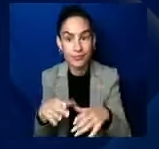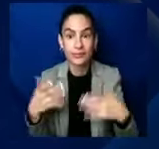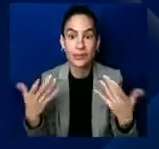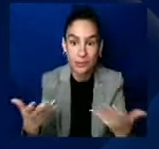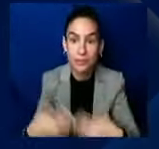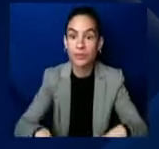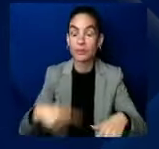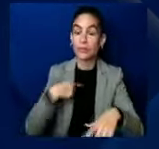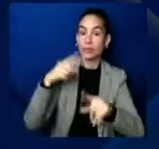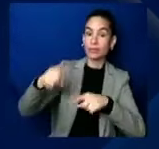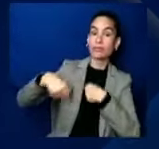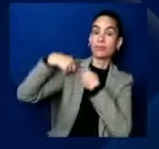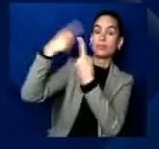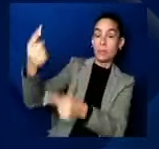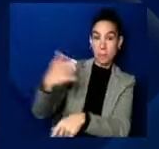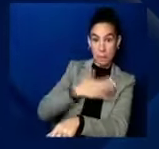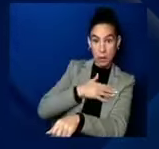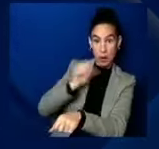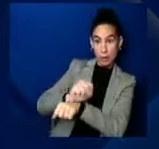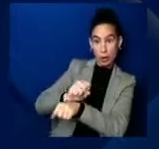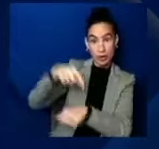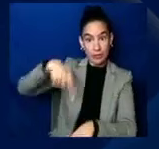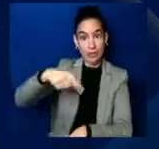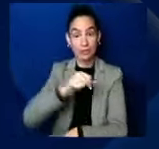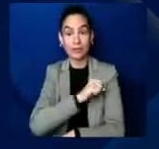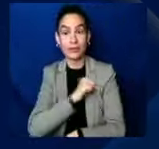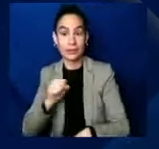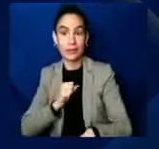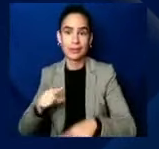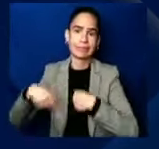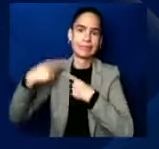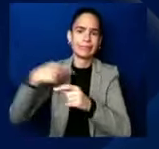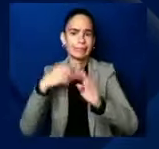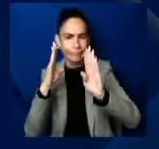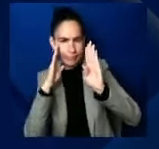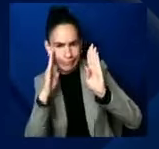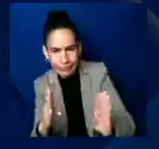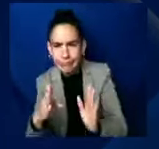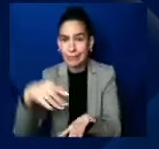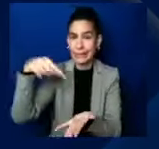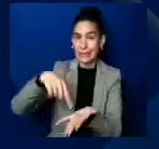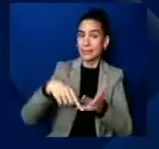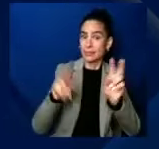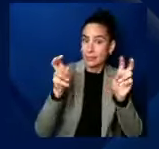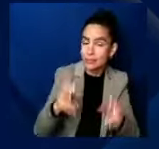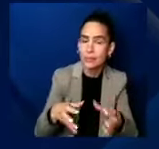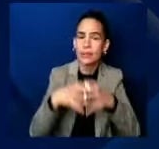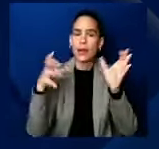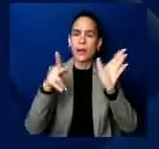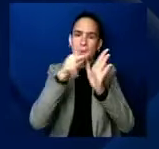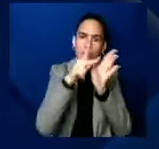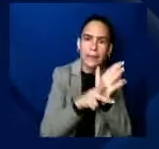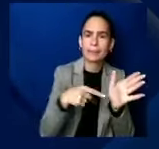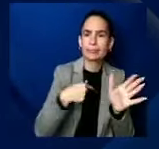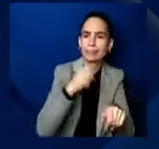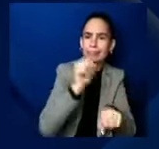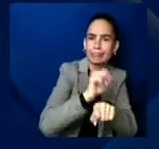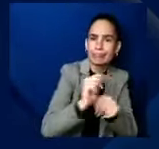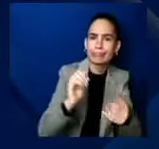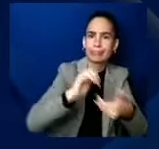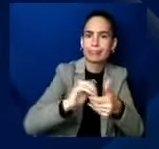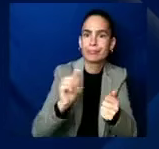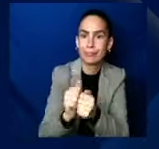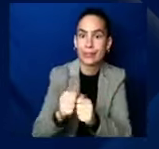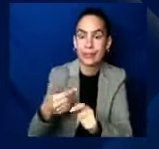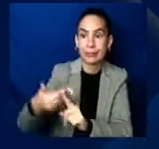And I'm very proud that a lot of the policies I've worked on with Kamala Harris when she was then Senator Harris, as well as some great House members